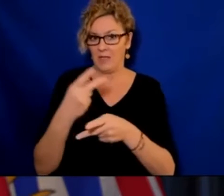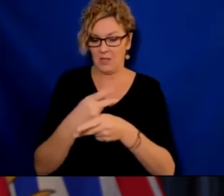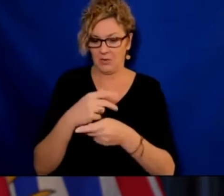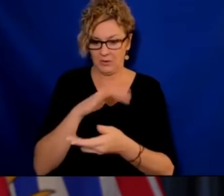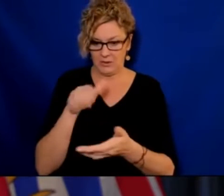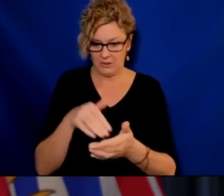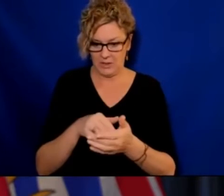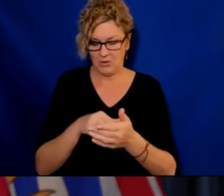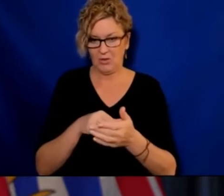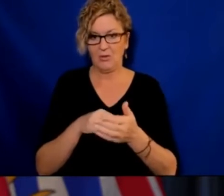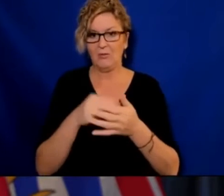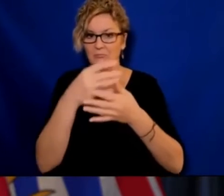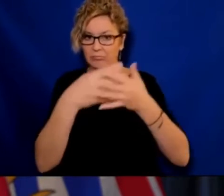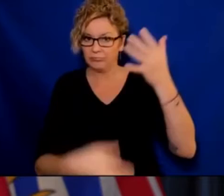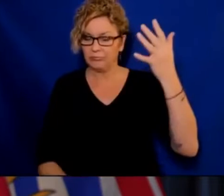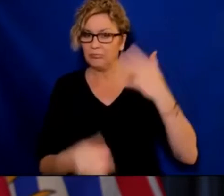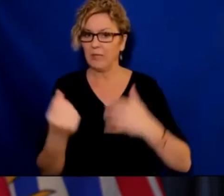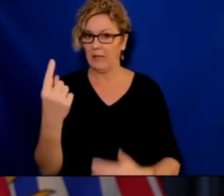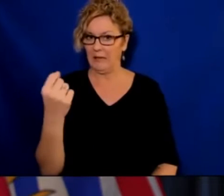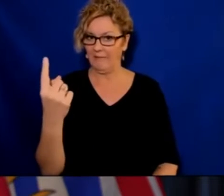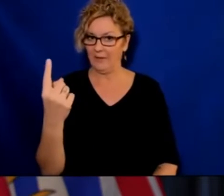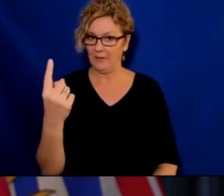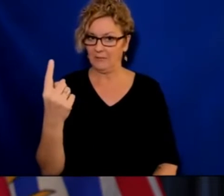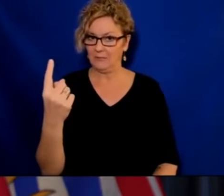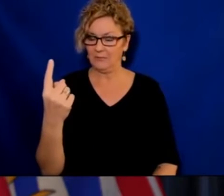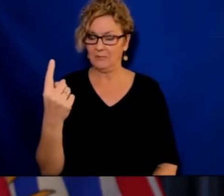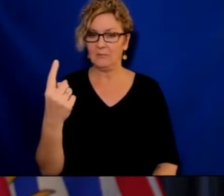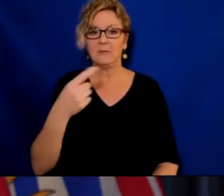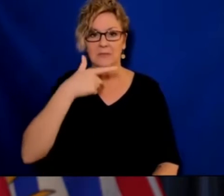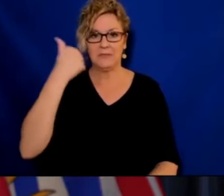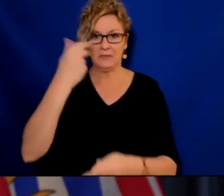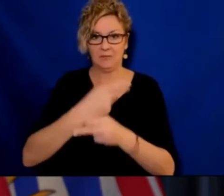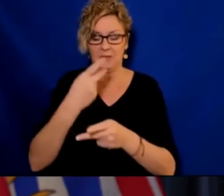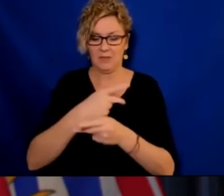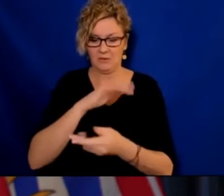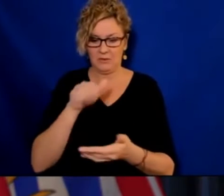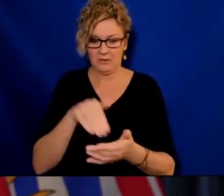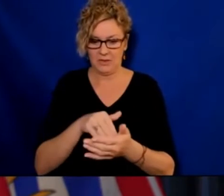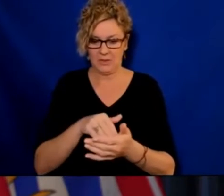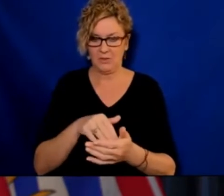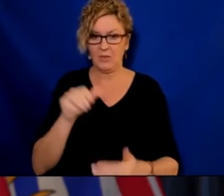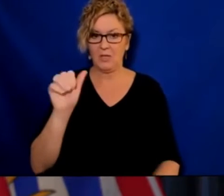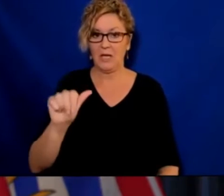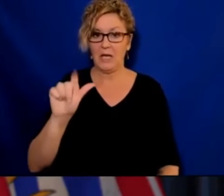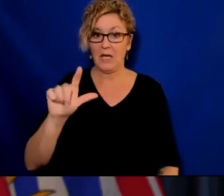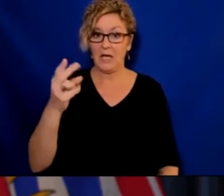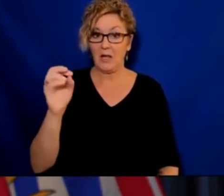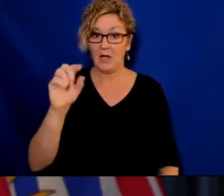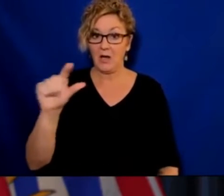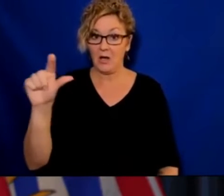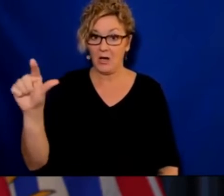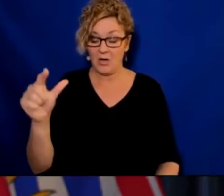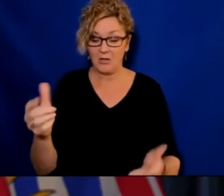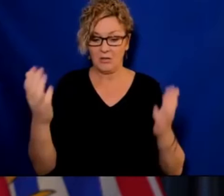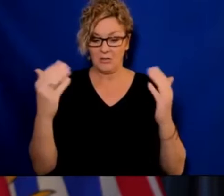Jackman Manor, the George Derby Centre, the Kiwanis Care Centre, Columbus Residence, Holy Fair,